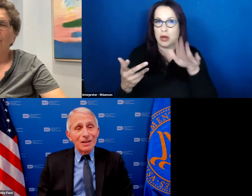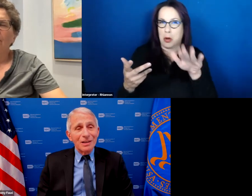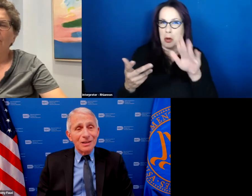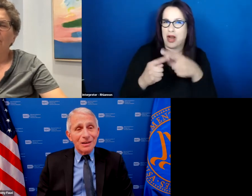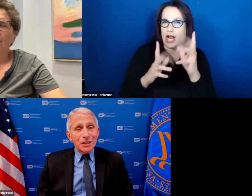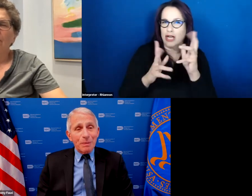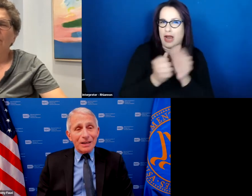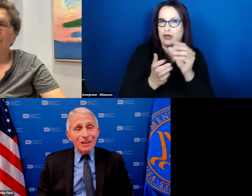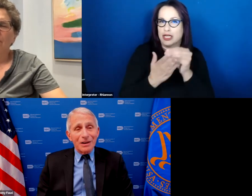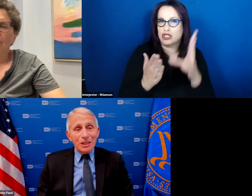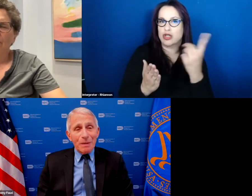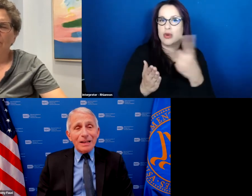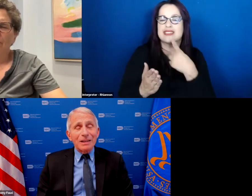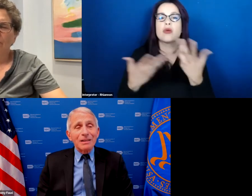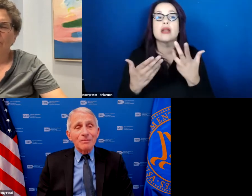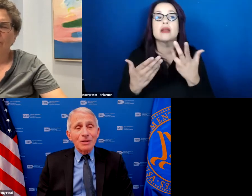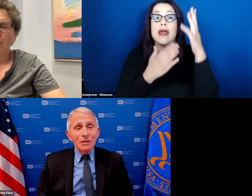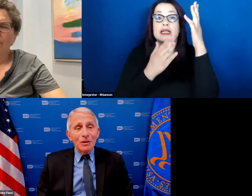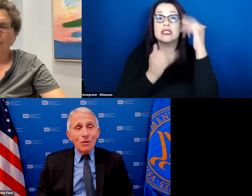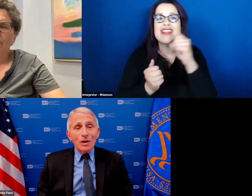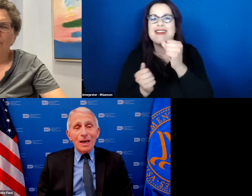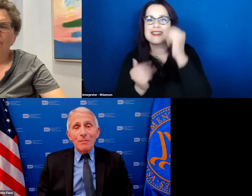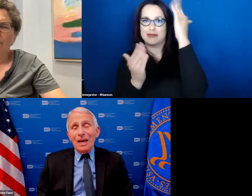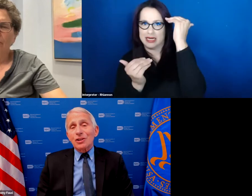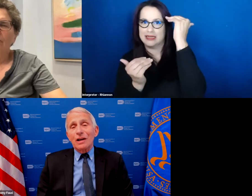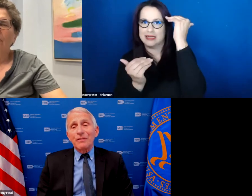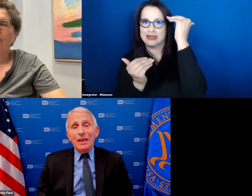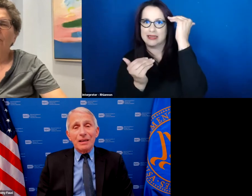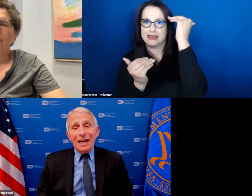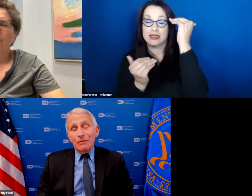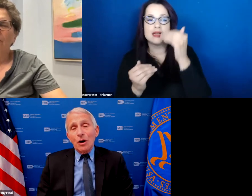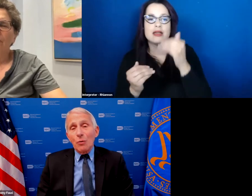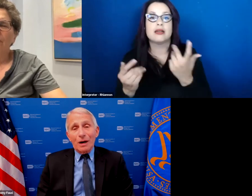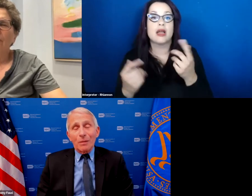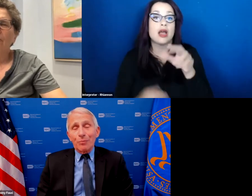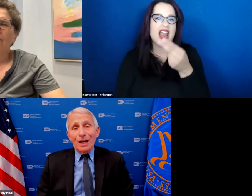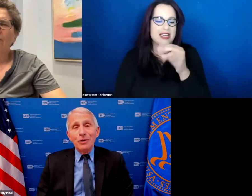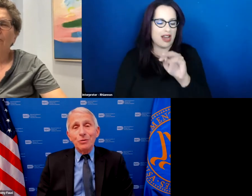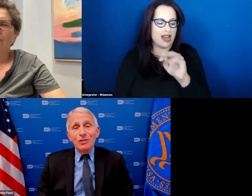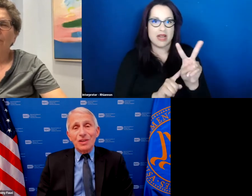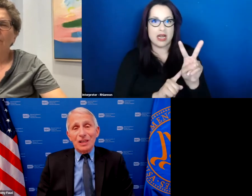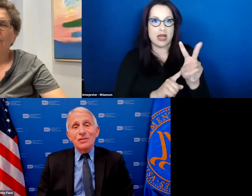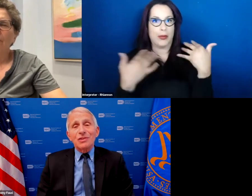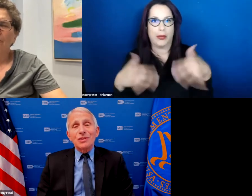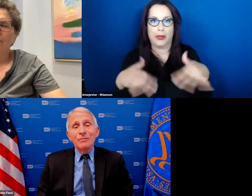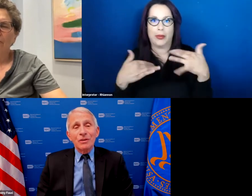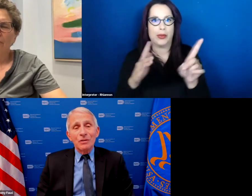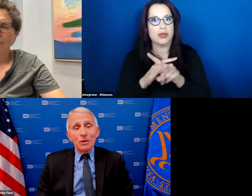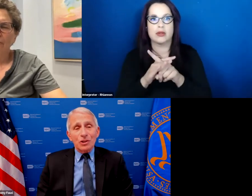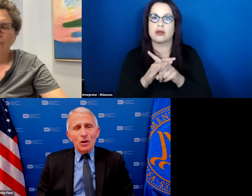say expect the unexpected along came hiv out of nowhere a brand new disease